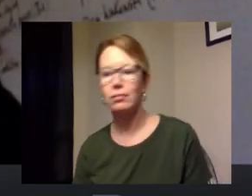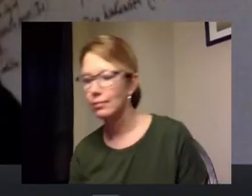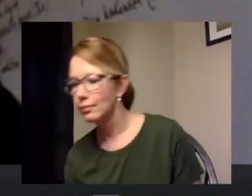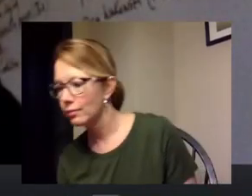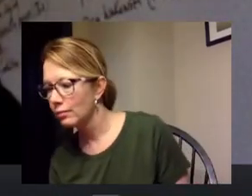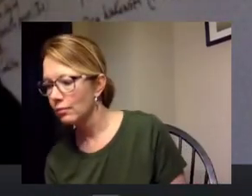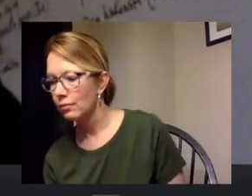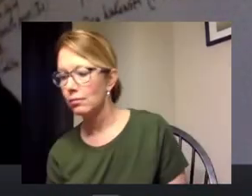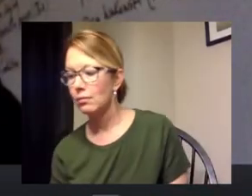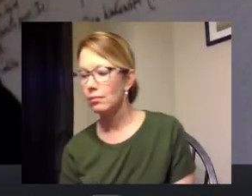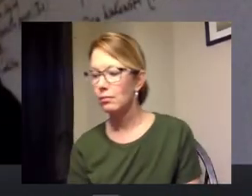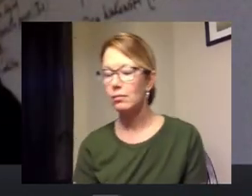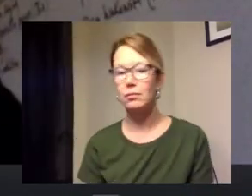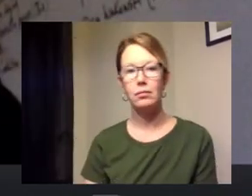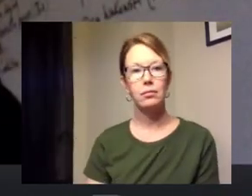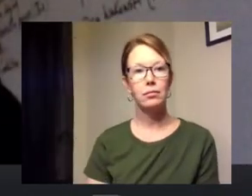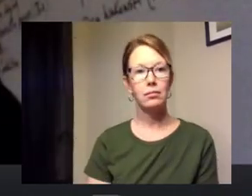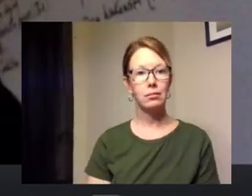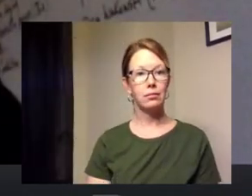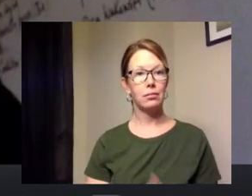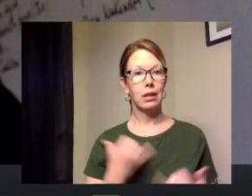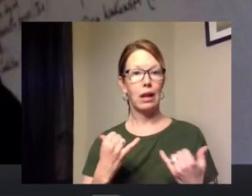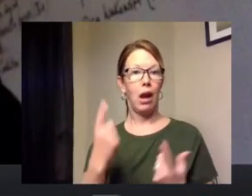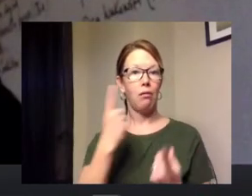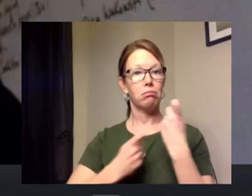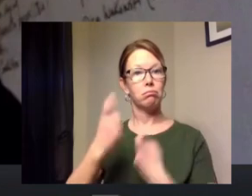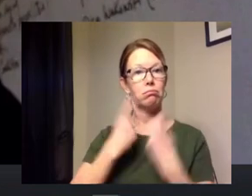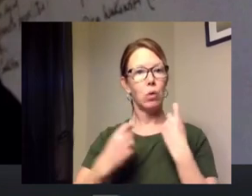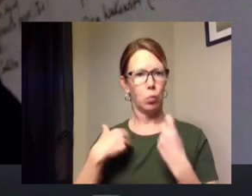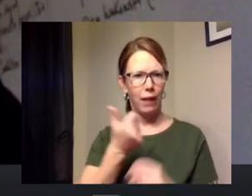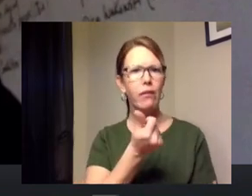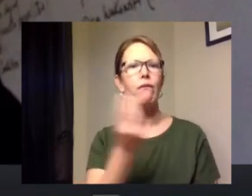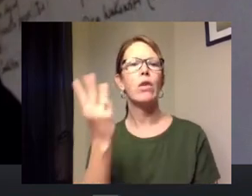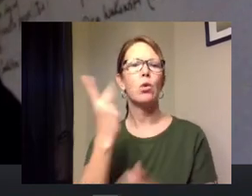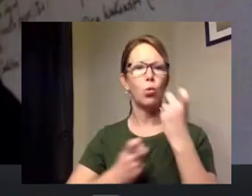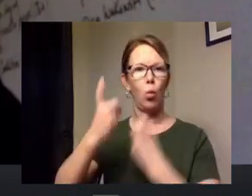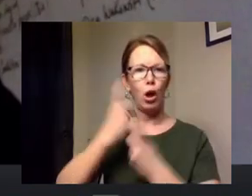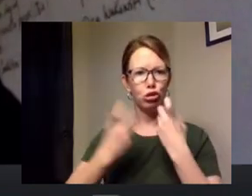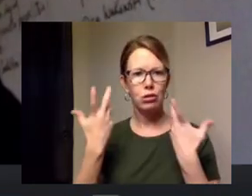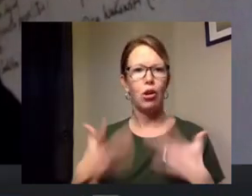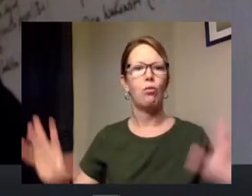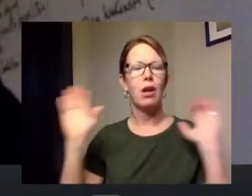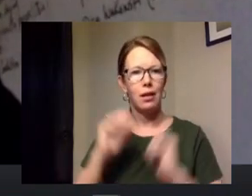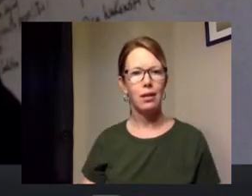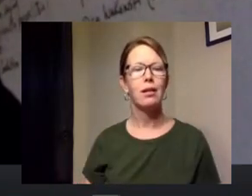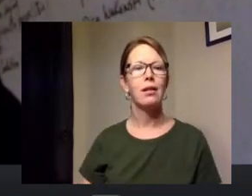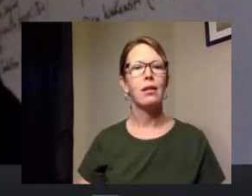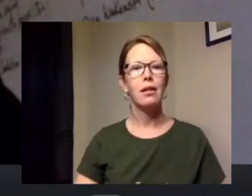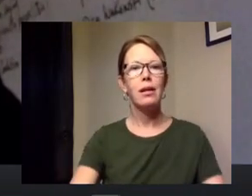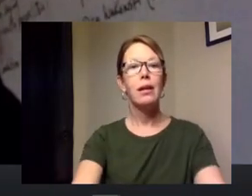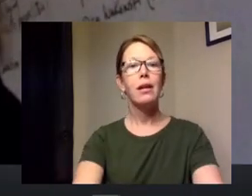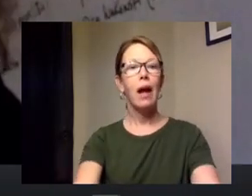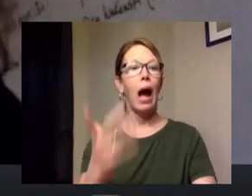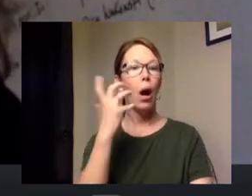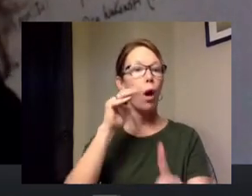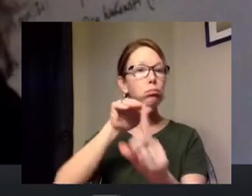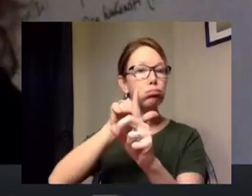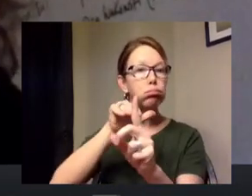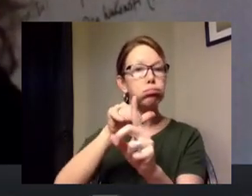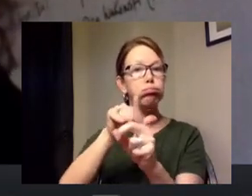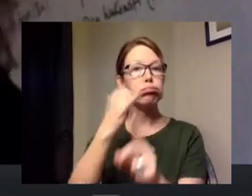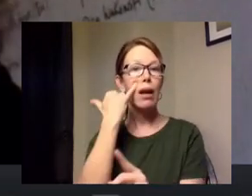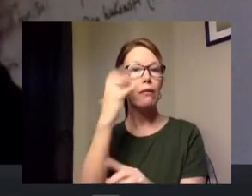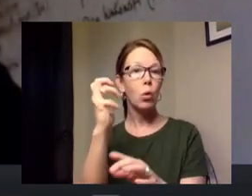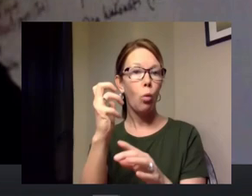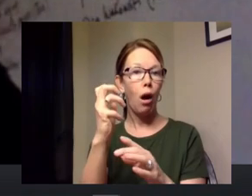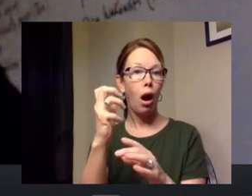and now we will open up to questions we have a few questions that already come in and i want to remind our viewers that if you wish to submit